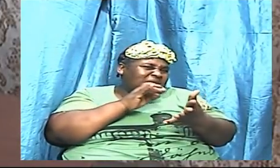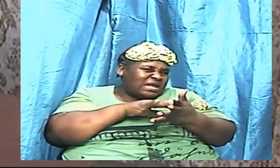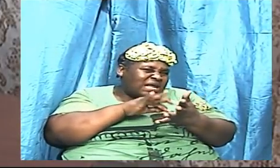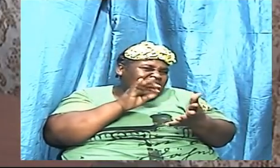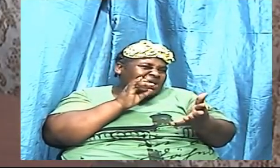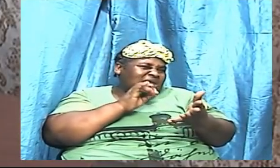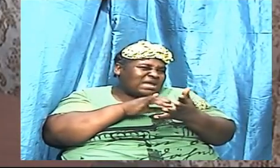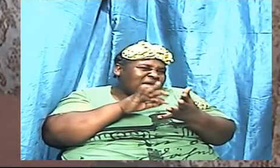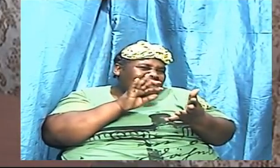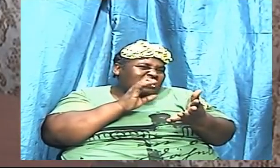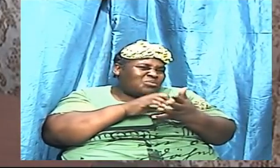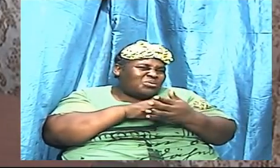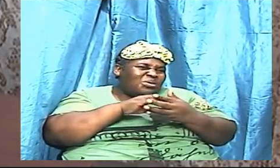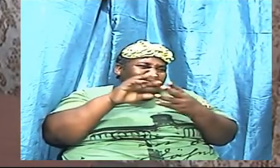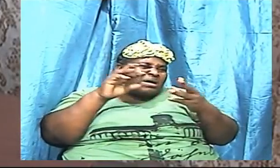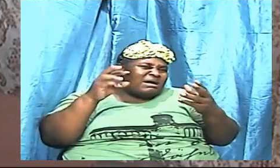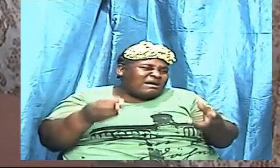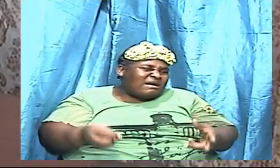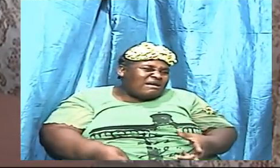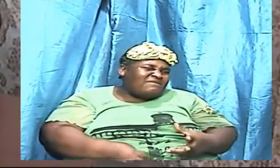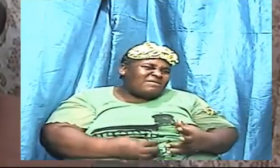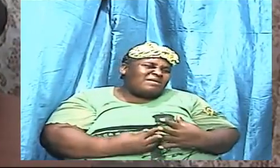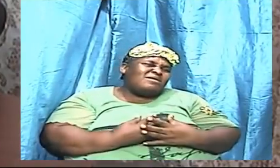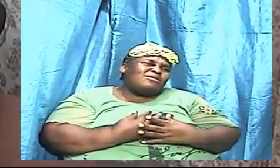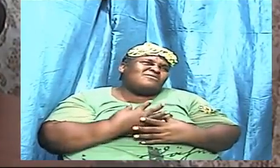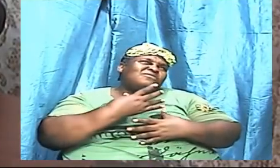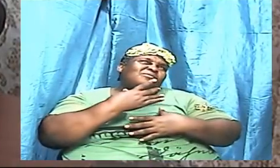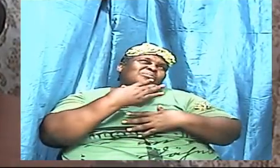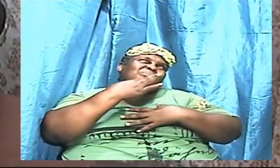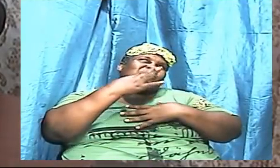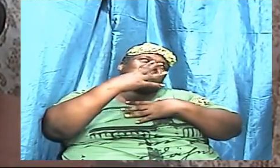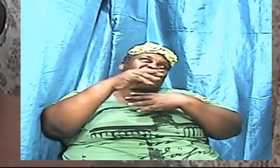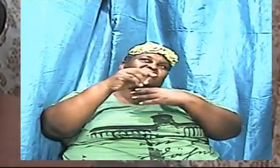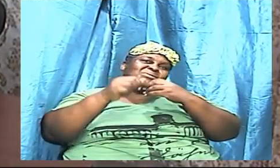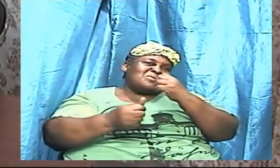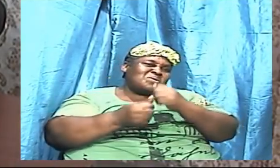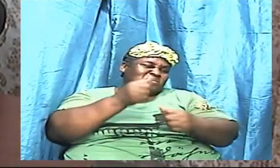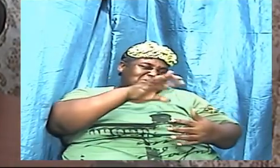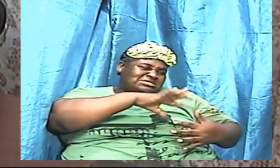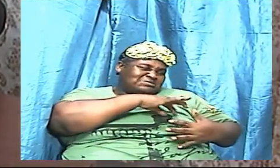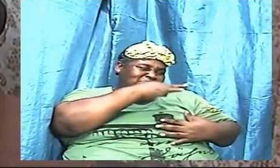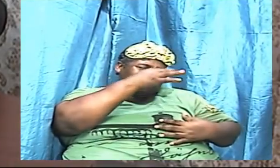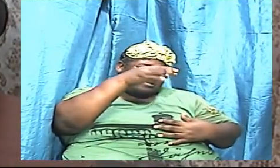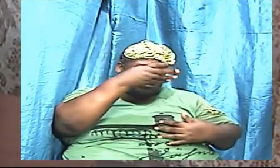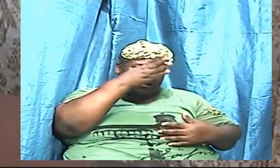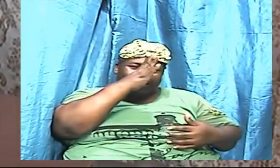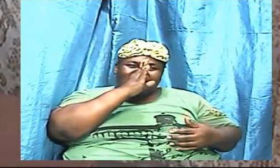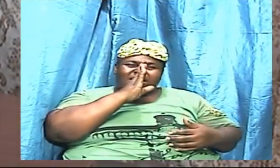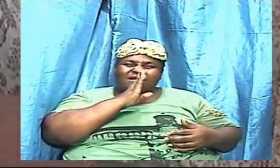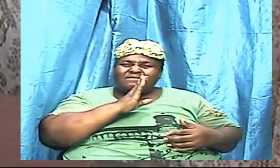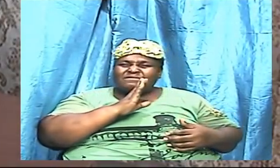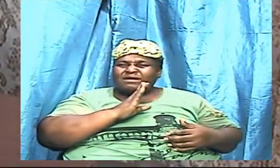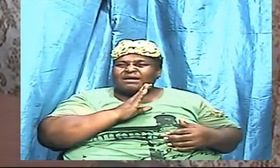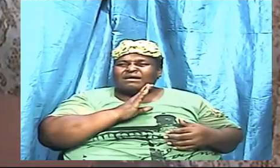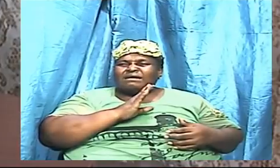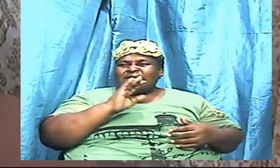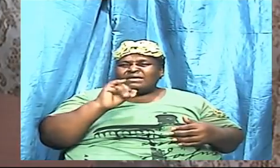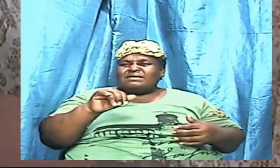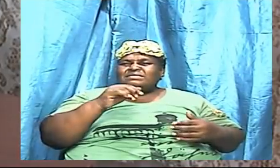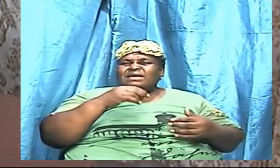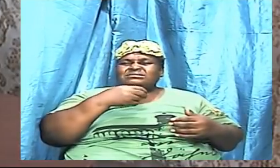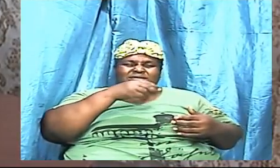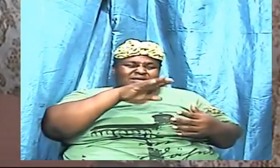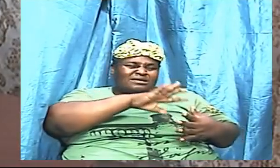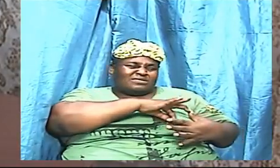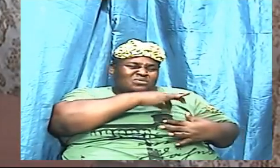reservoir inside of us from which the spirit of God the Holy Ghost will be able to quicken and use